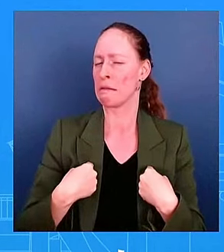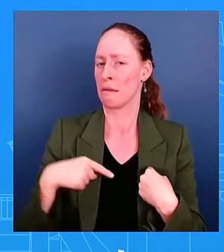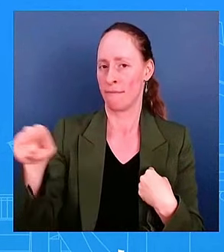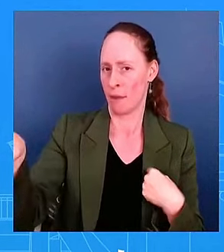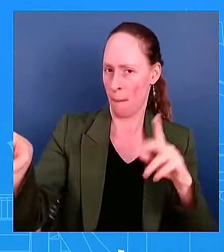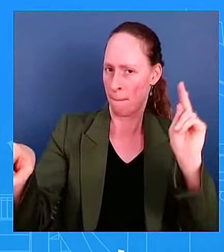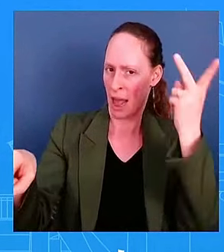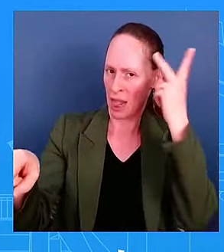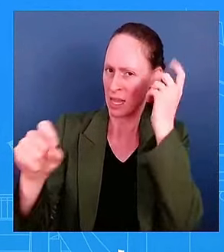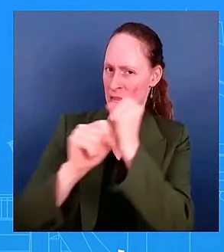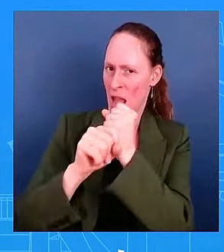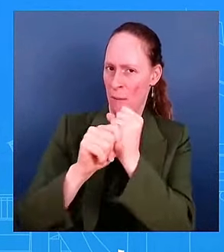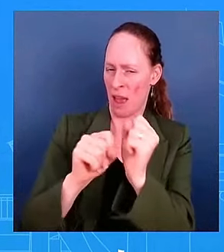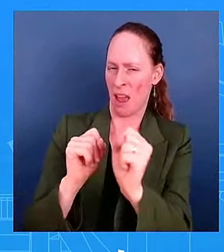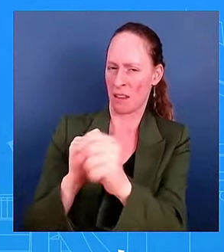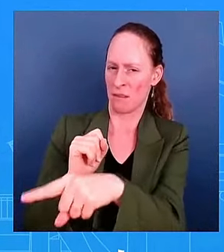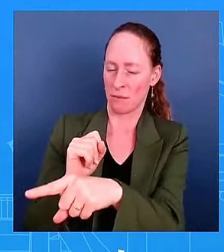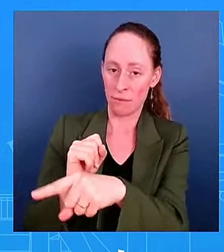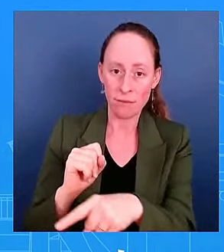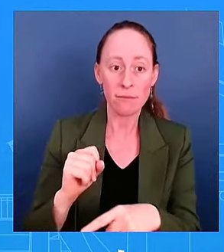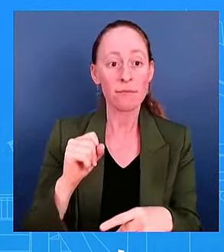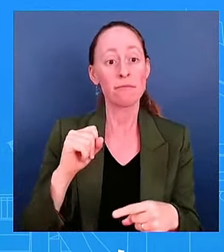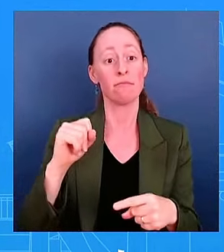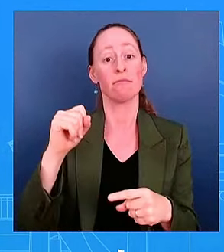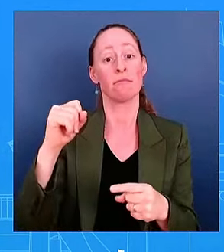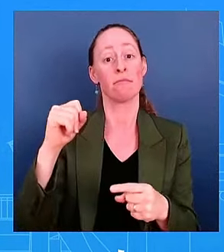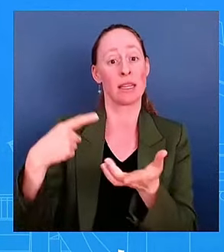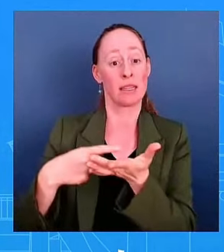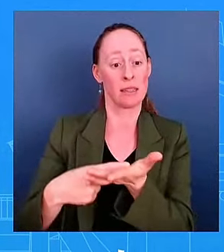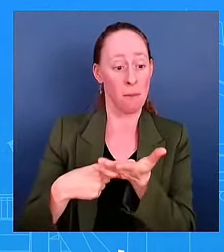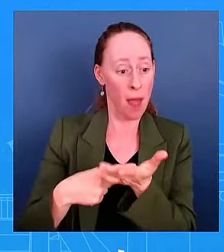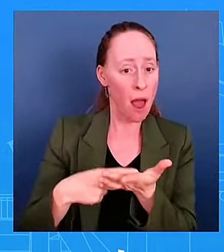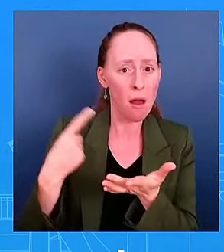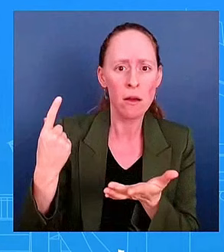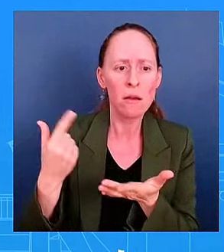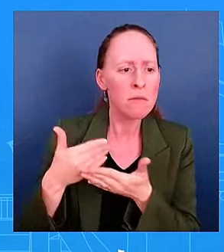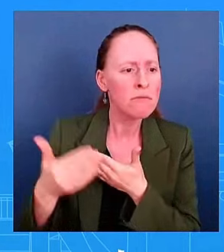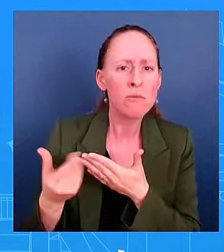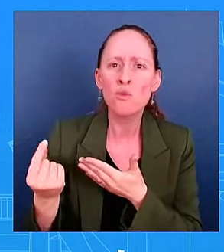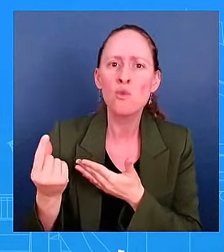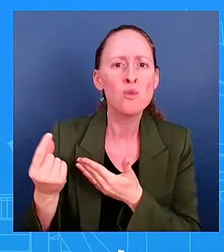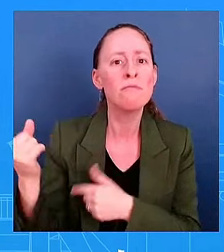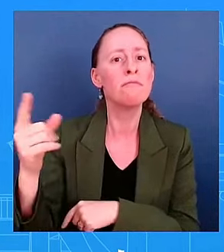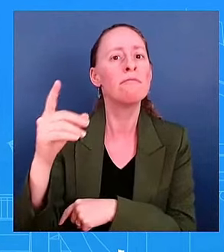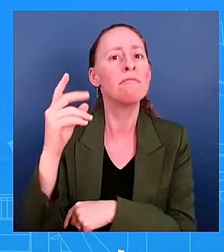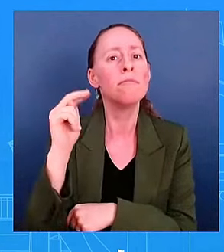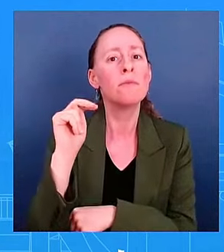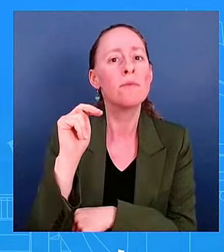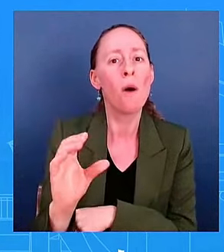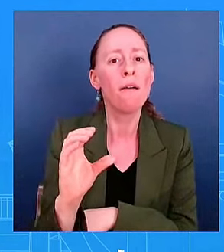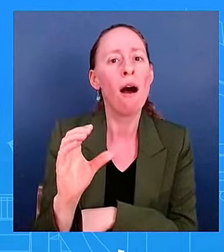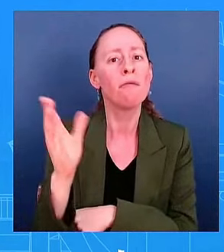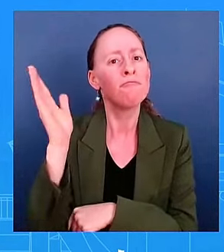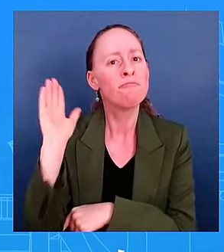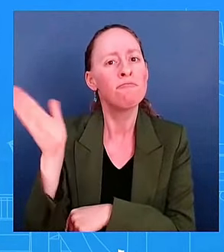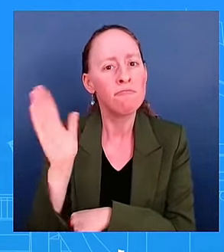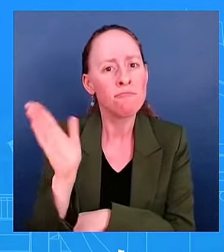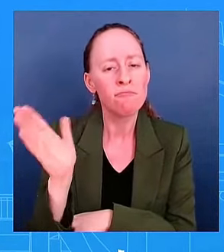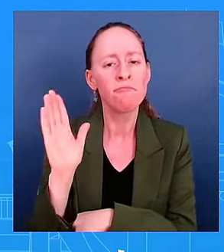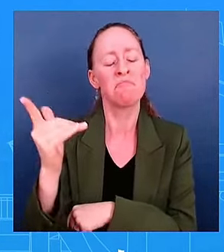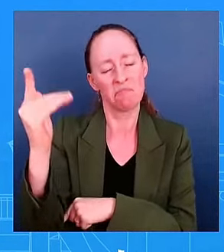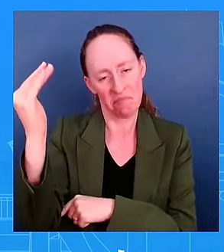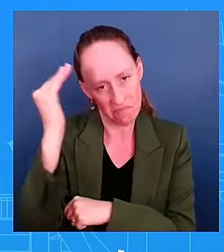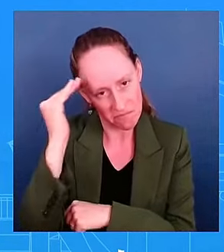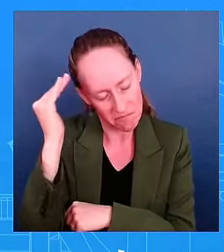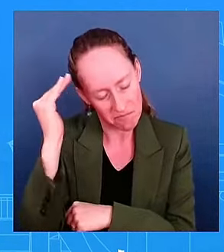Carolina, the president spoke to his debate performance. He did. He talked about it. He gave, you know, his